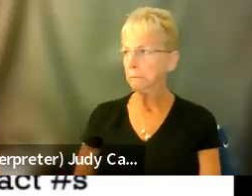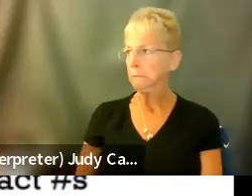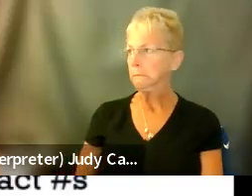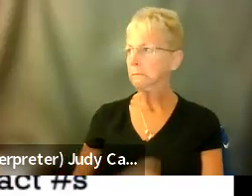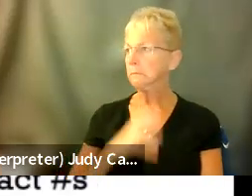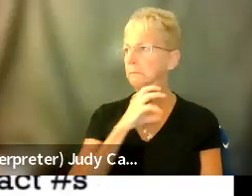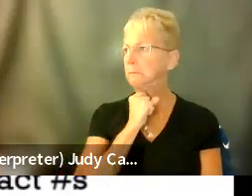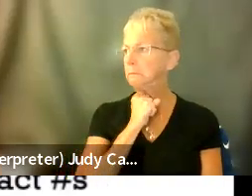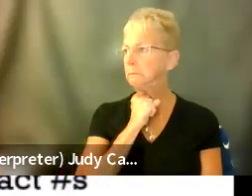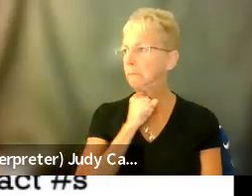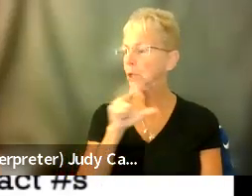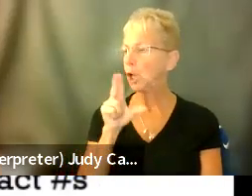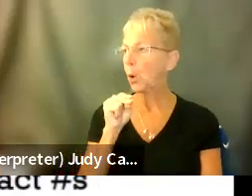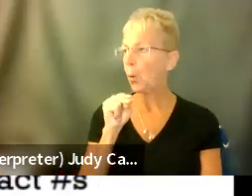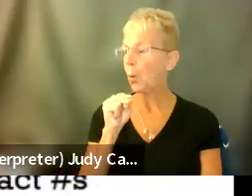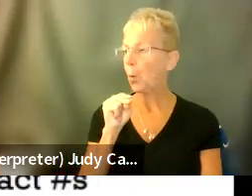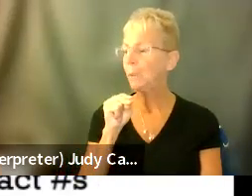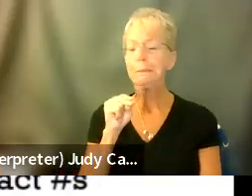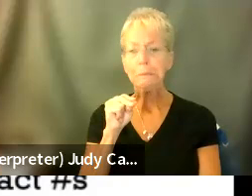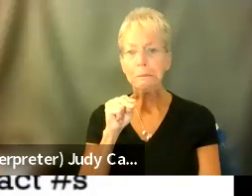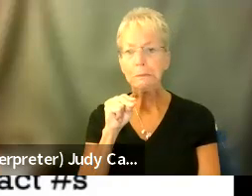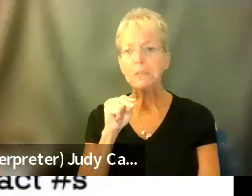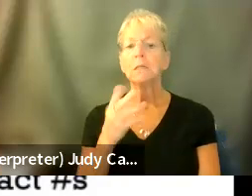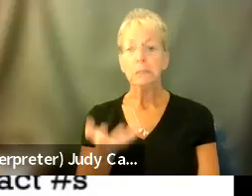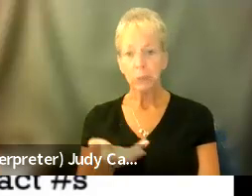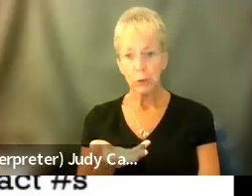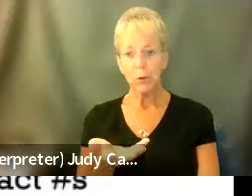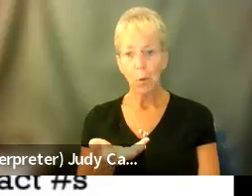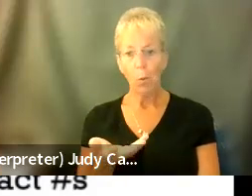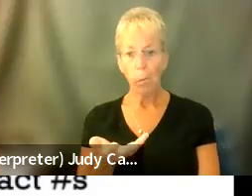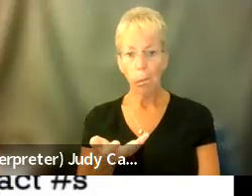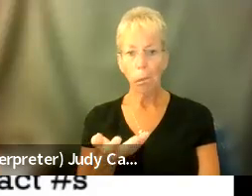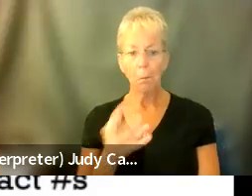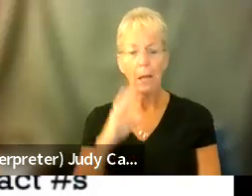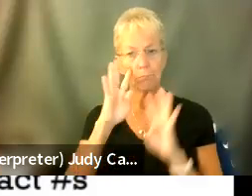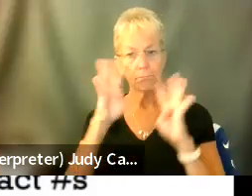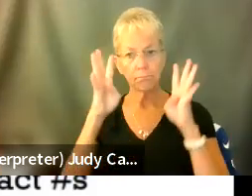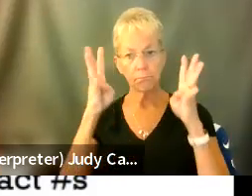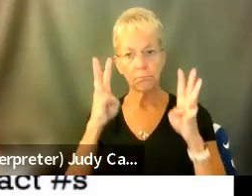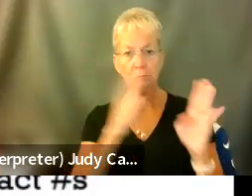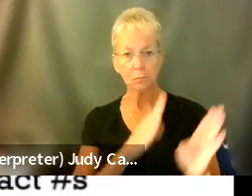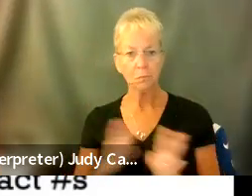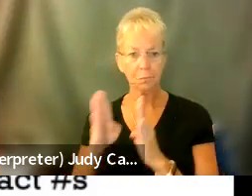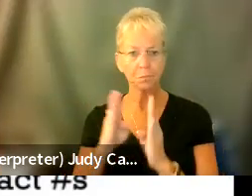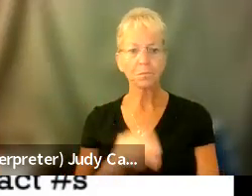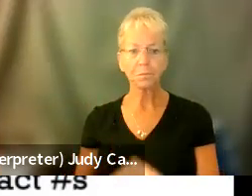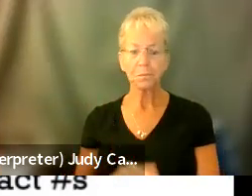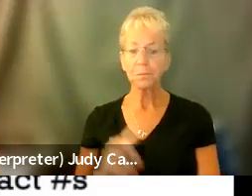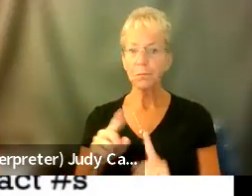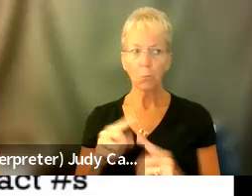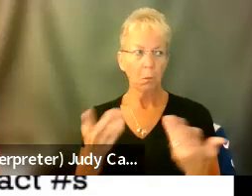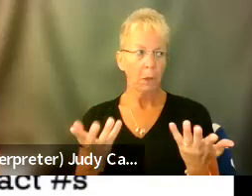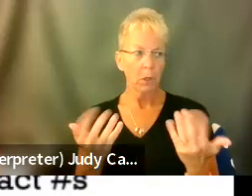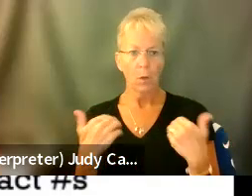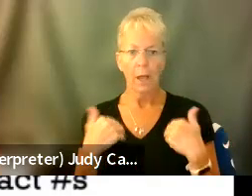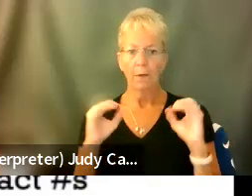Oh, that's a problem. Um, you know, so coming up with those systems, uh, when we didn't have